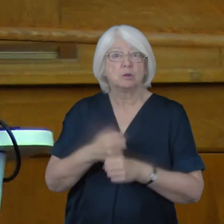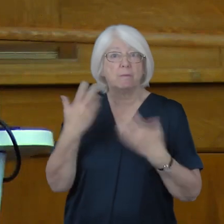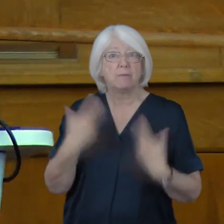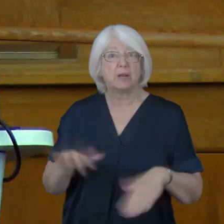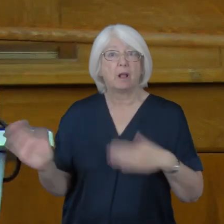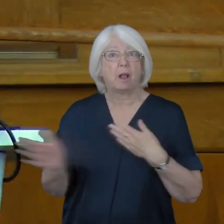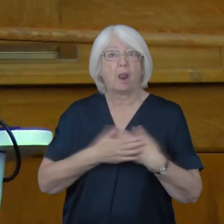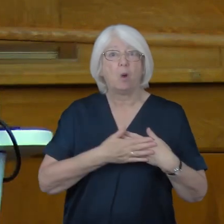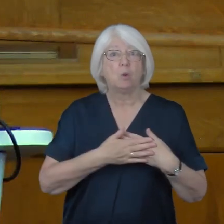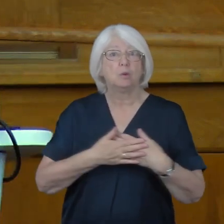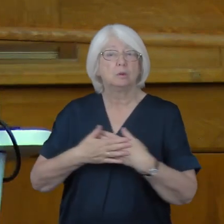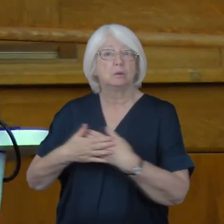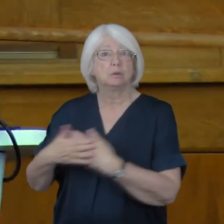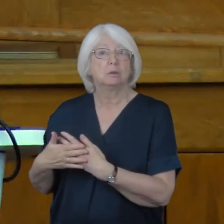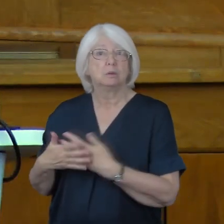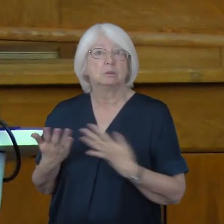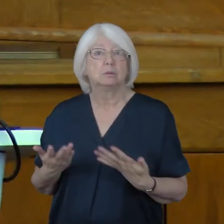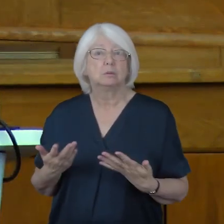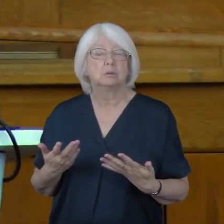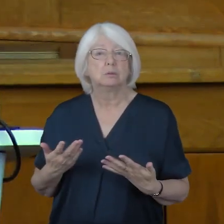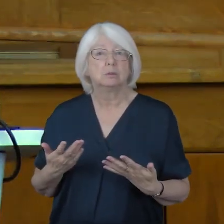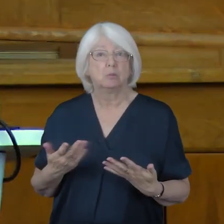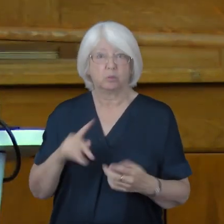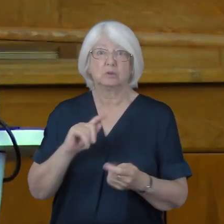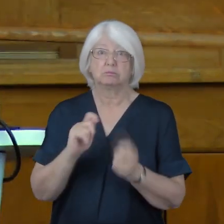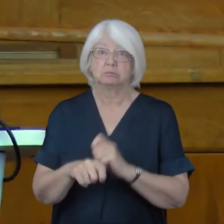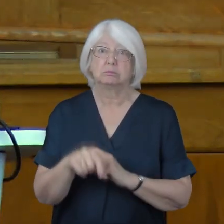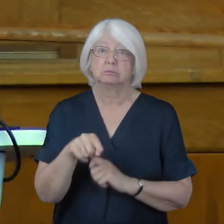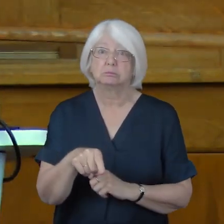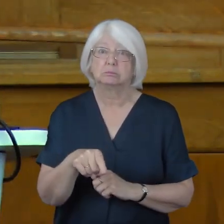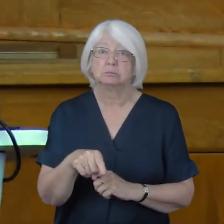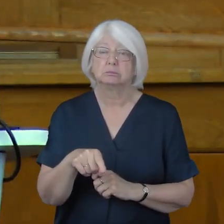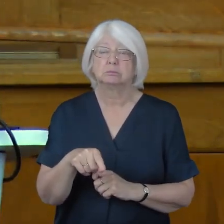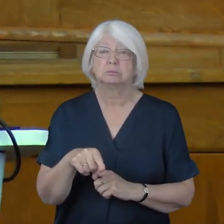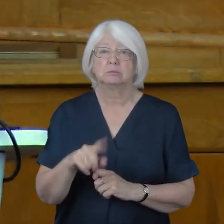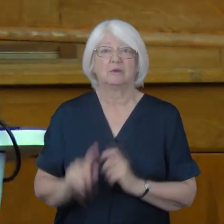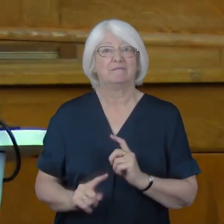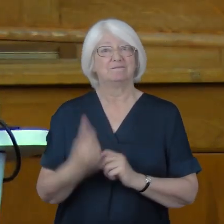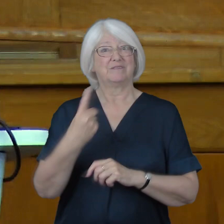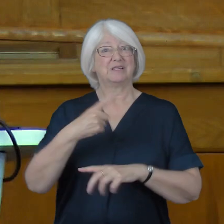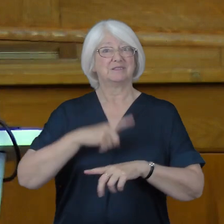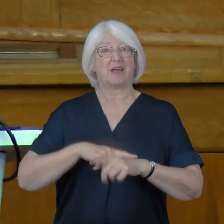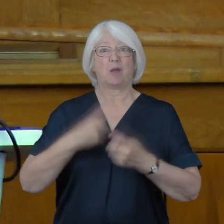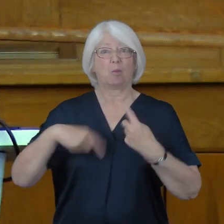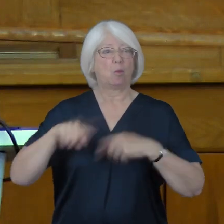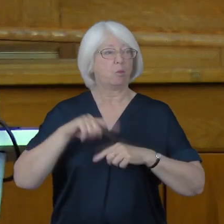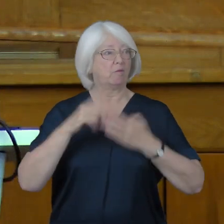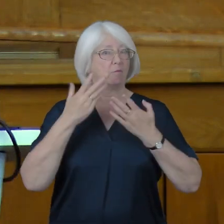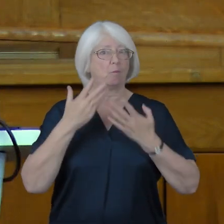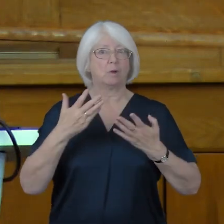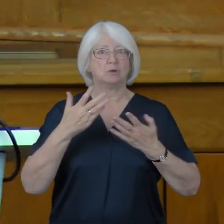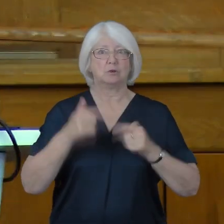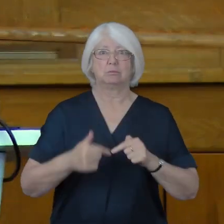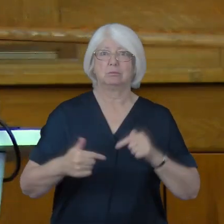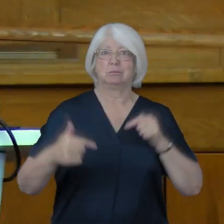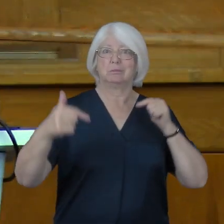It will be changed because for the first time we have worshipped virtually.